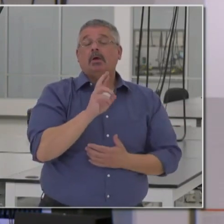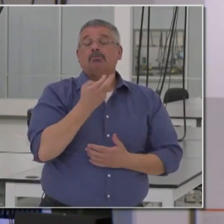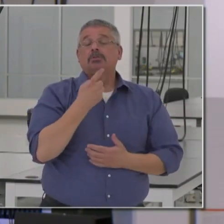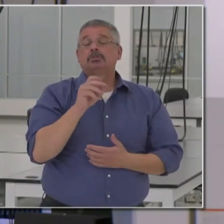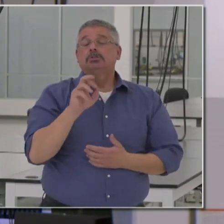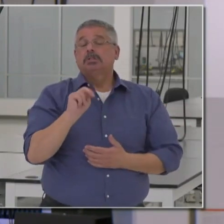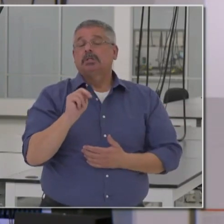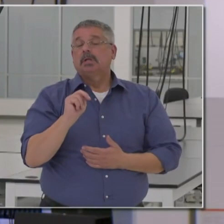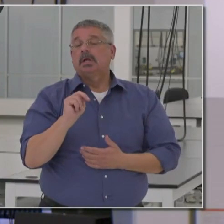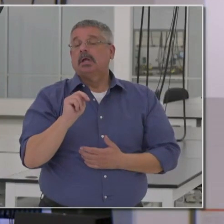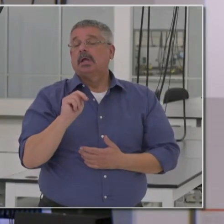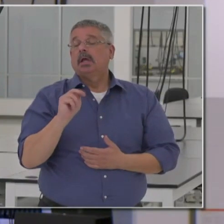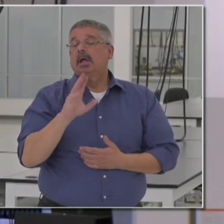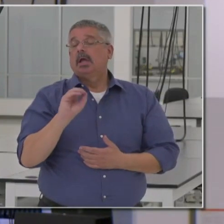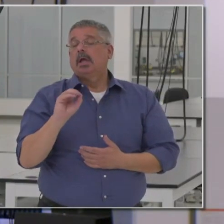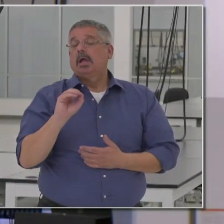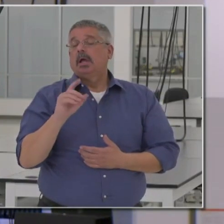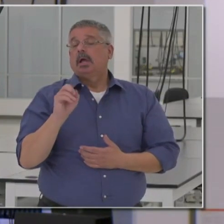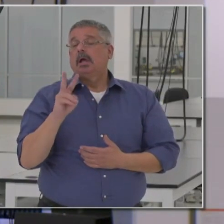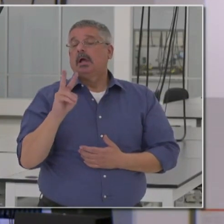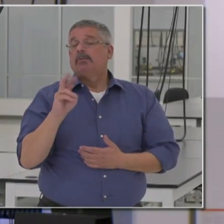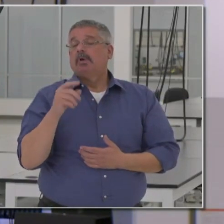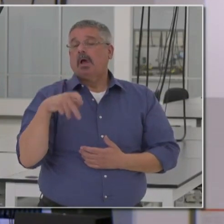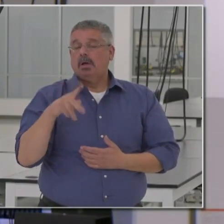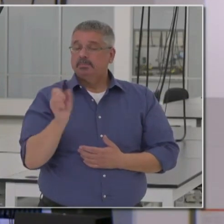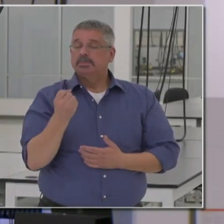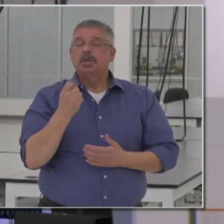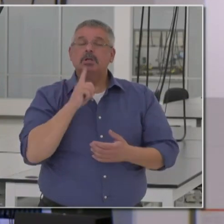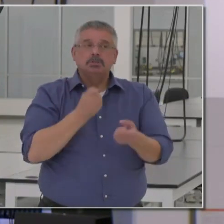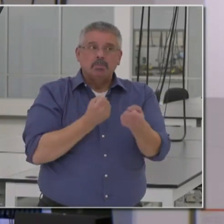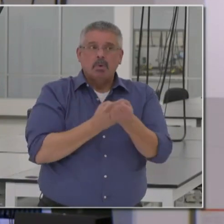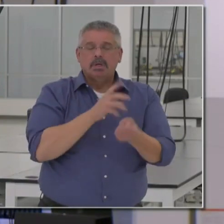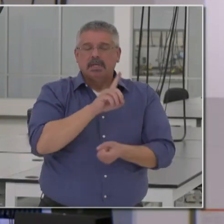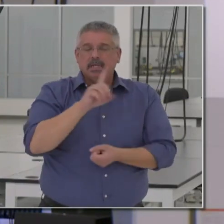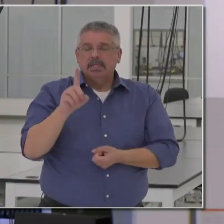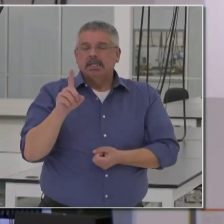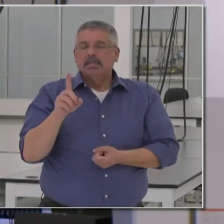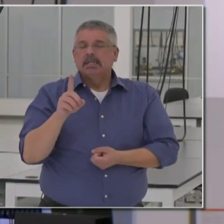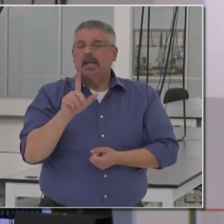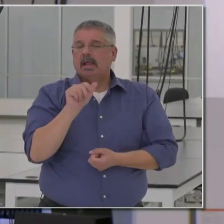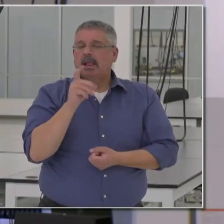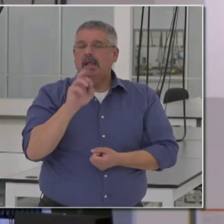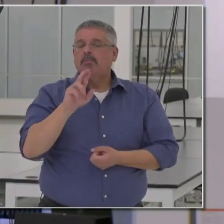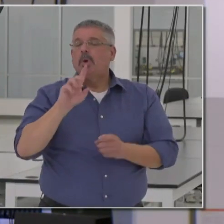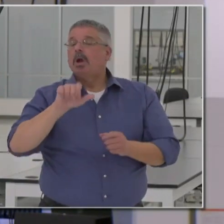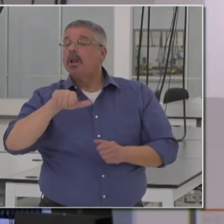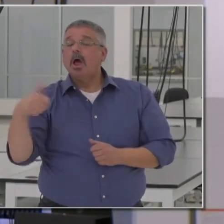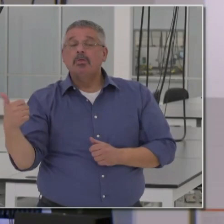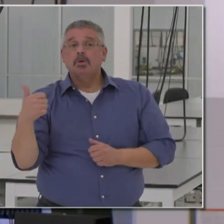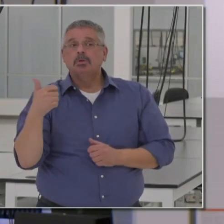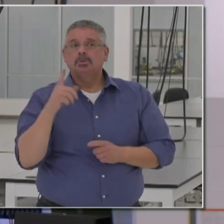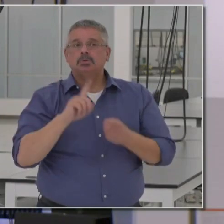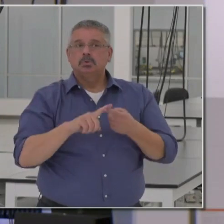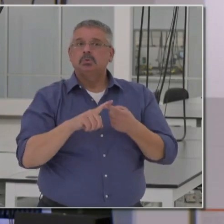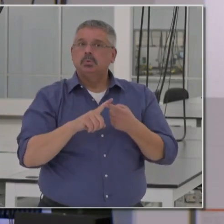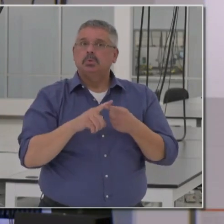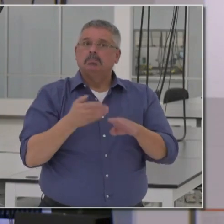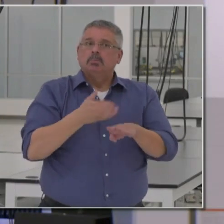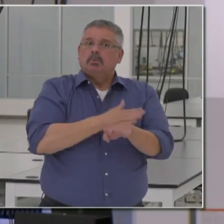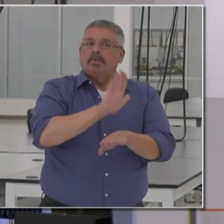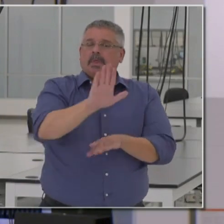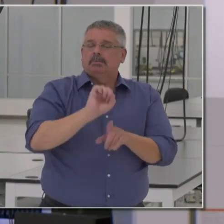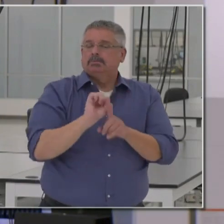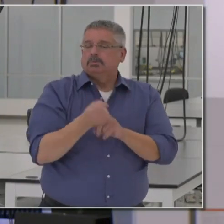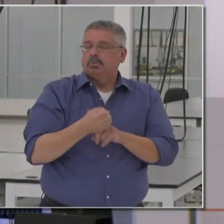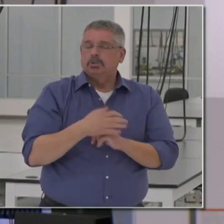Secretary Richardson, part of GovOps, are working to support ED, Department of Labor and others to advance that cause. But look,